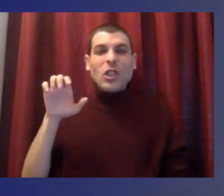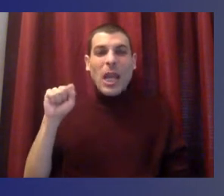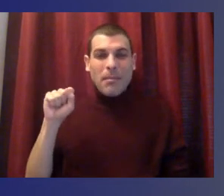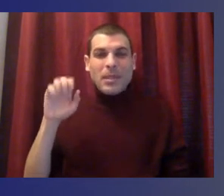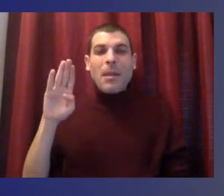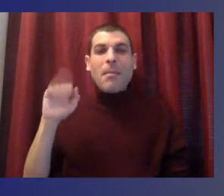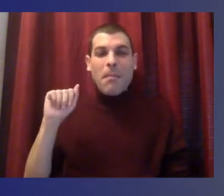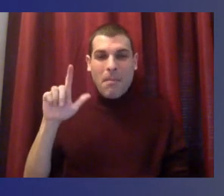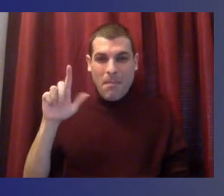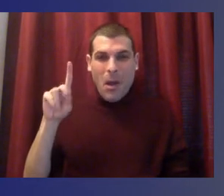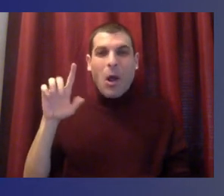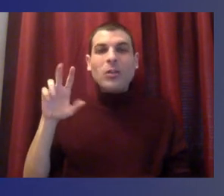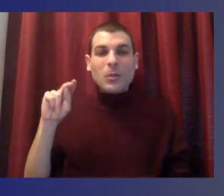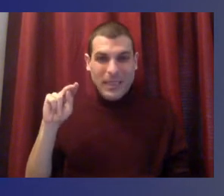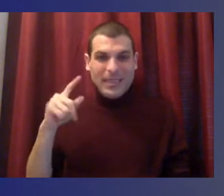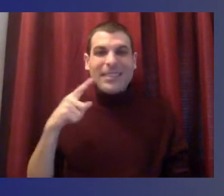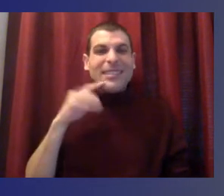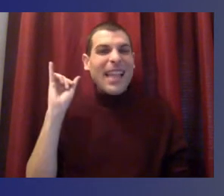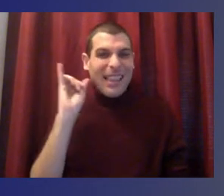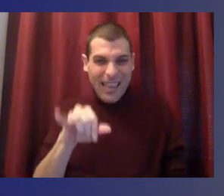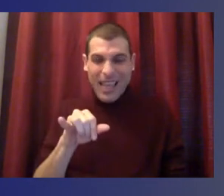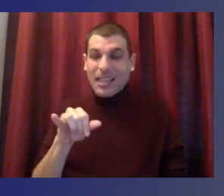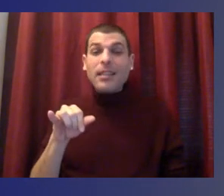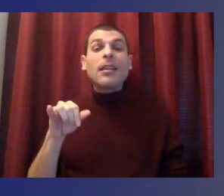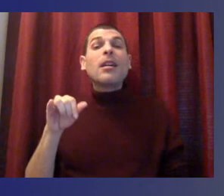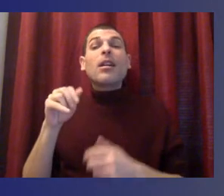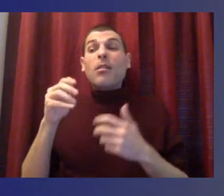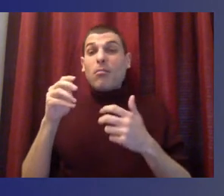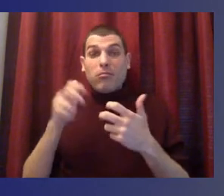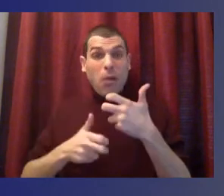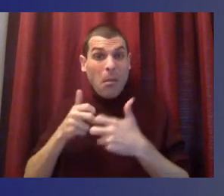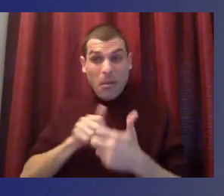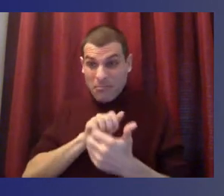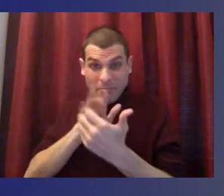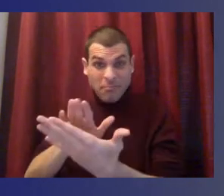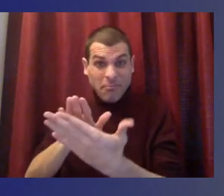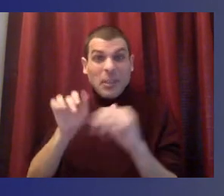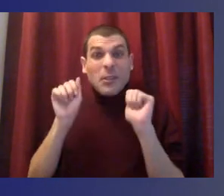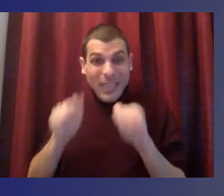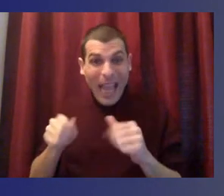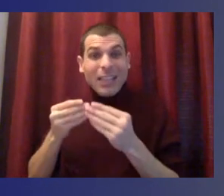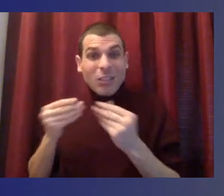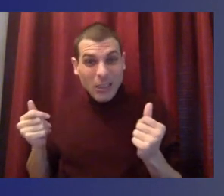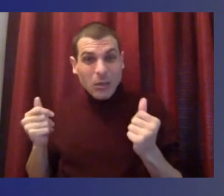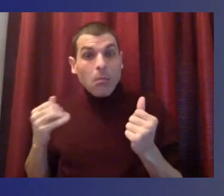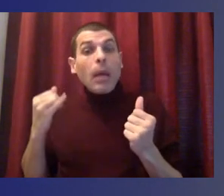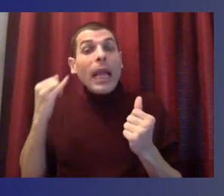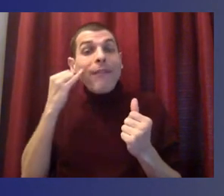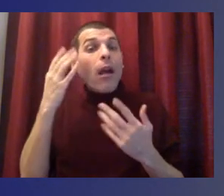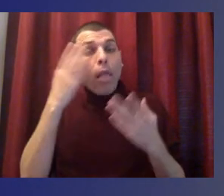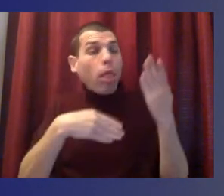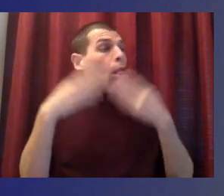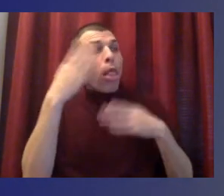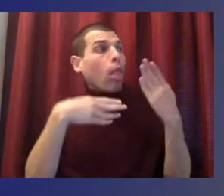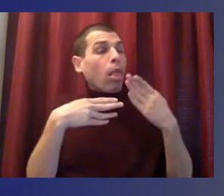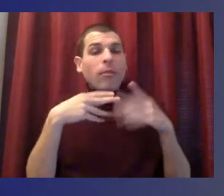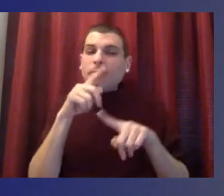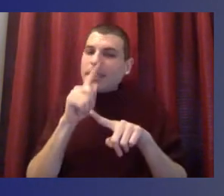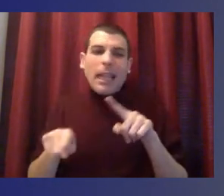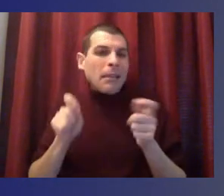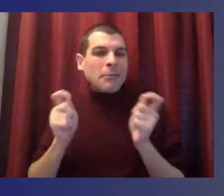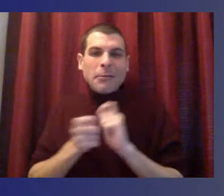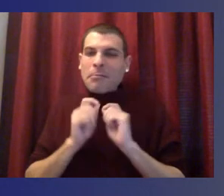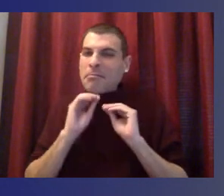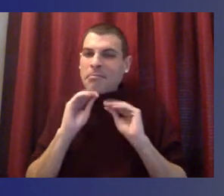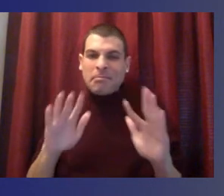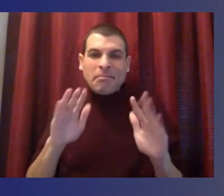with that quote, one of my favorites. And to your point, Toya, the awareness, the collective awareness that I think